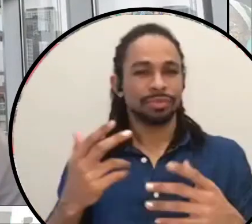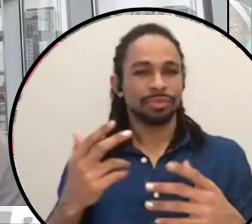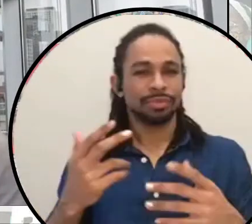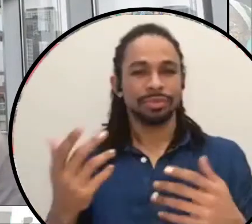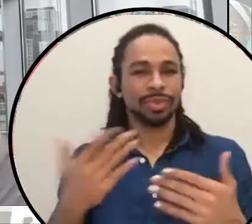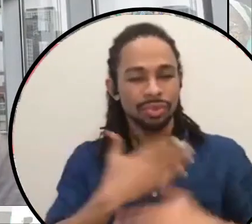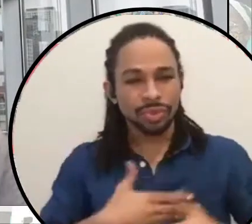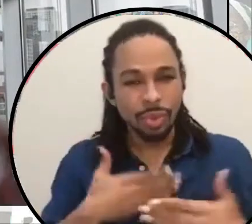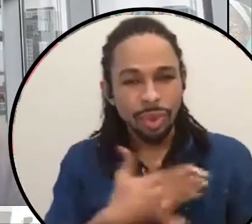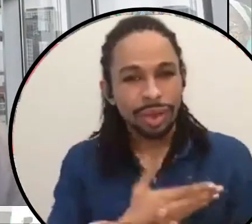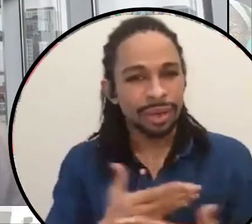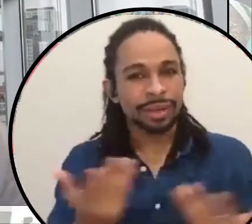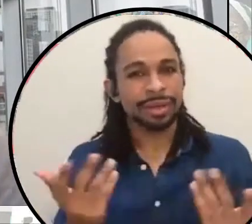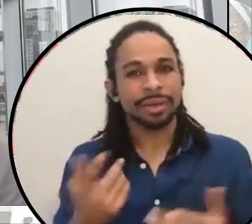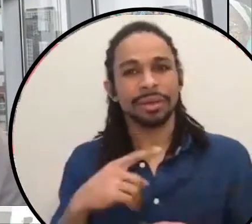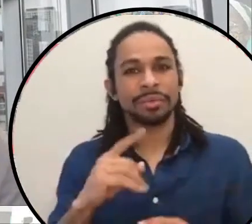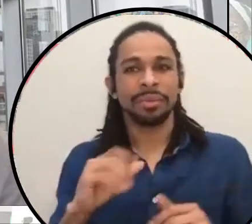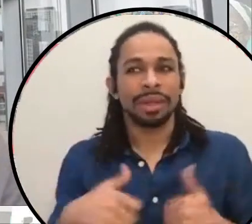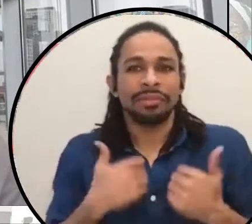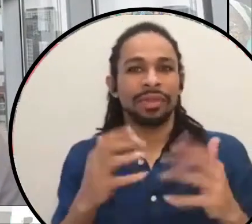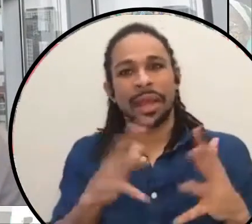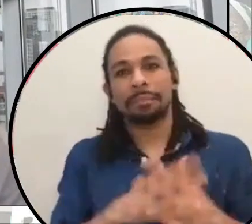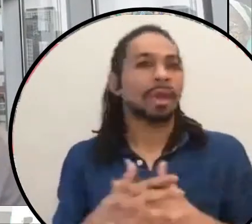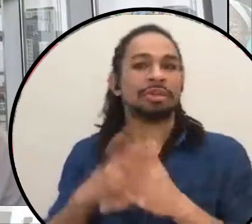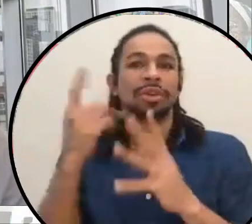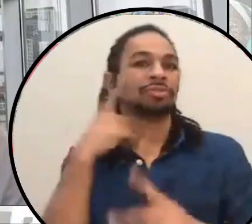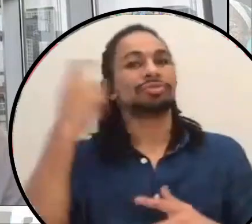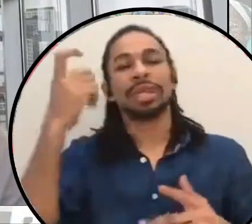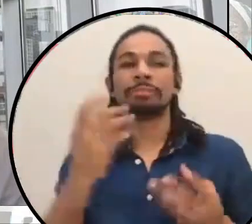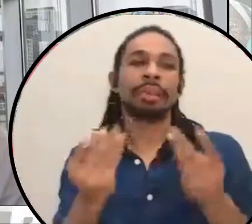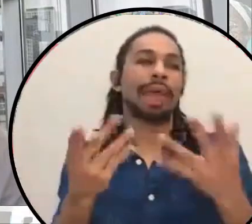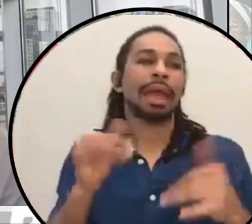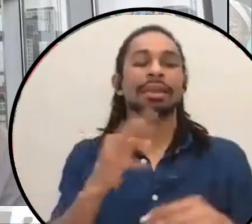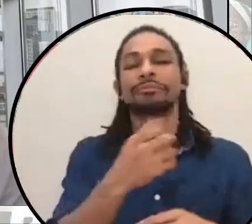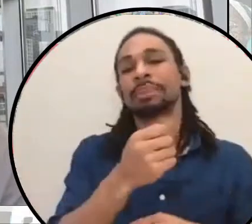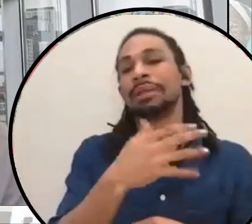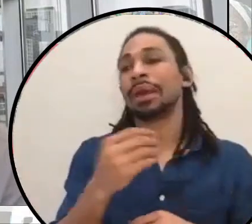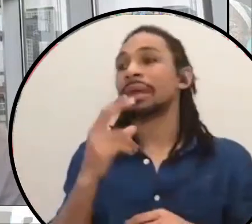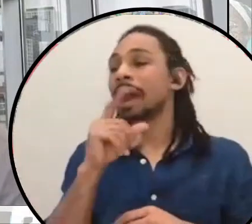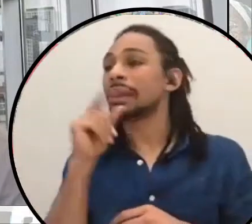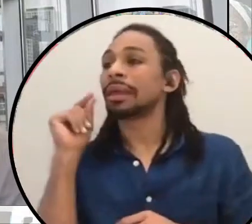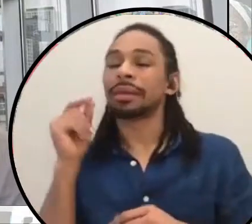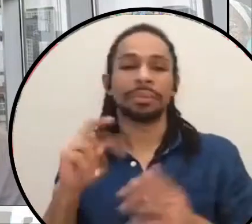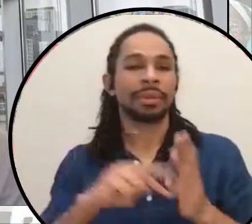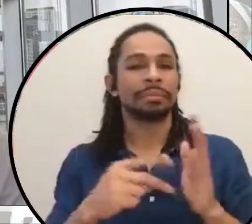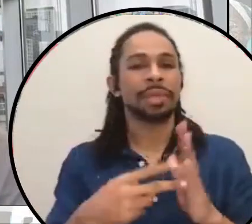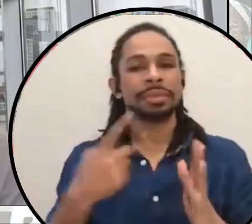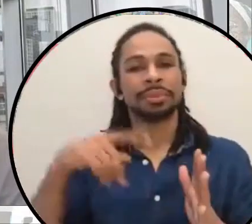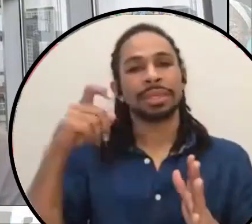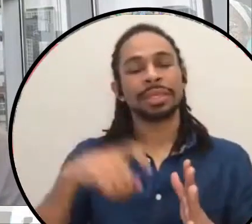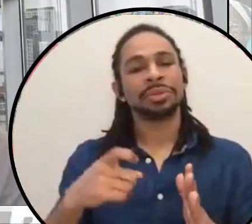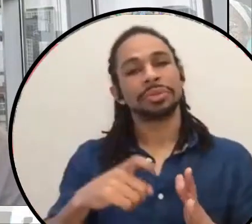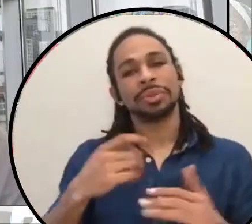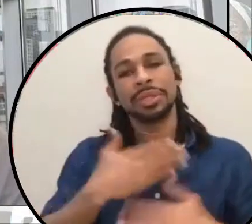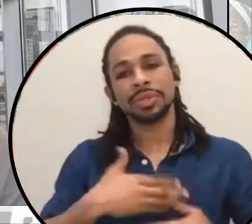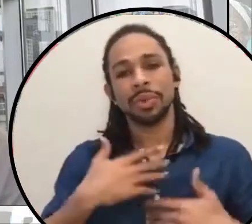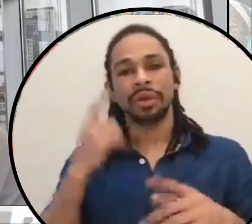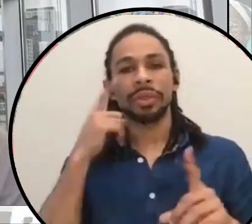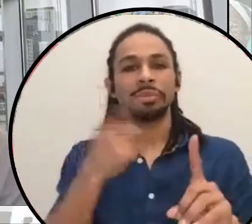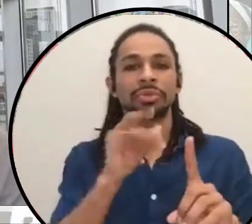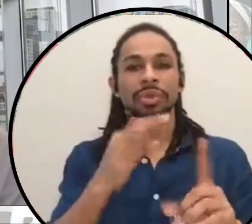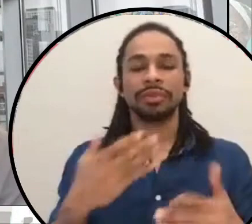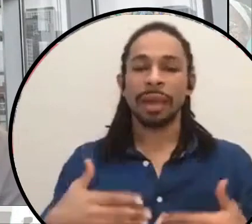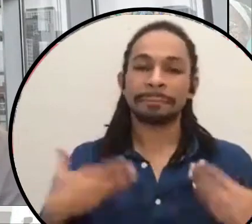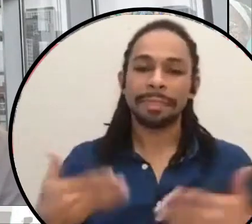We live in the milk, the land of milk and honey, and, uh, so we're supposed to all, uh, enjoy the pursuit of happiness and so on and so forth.